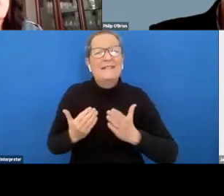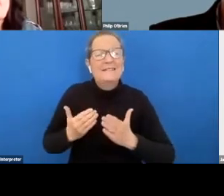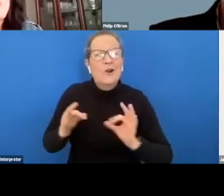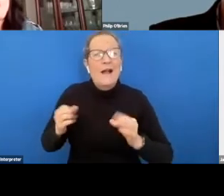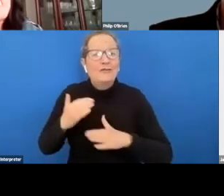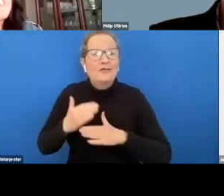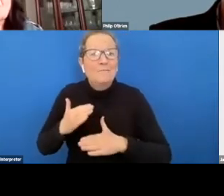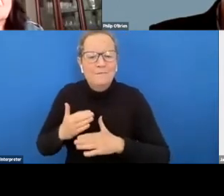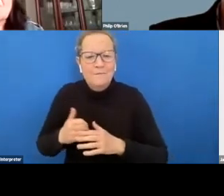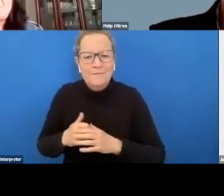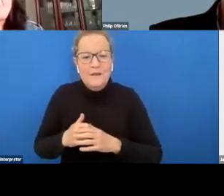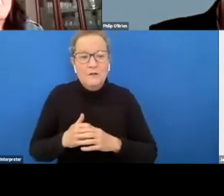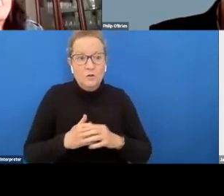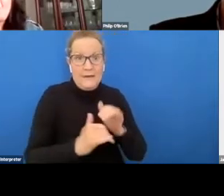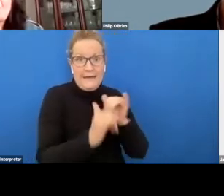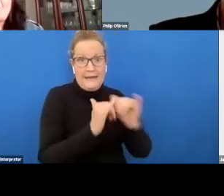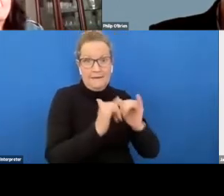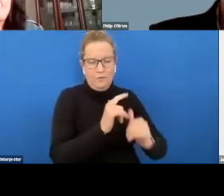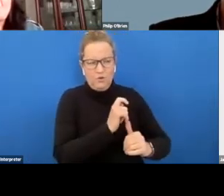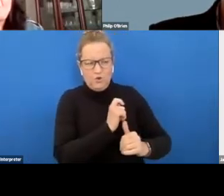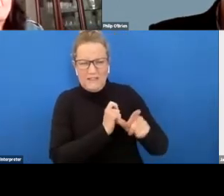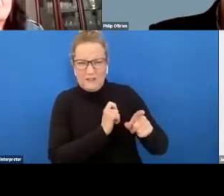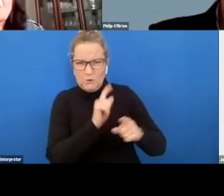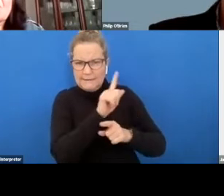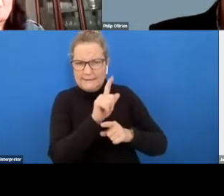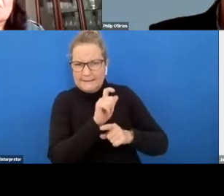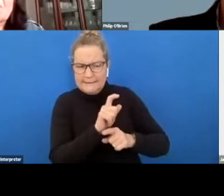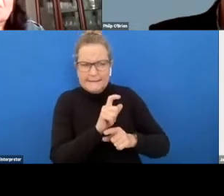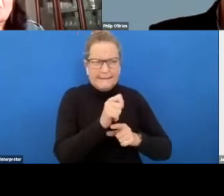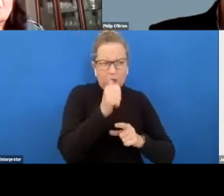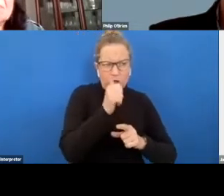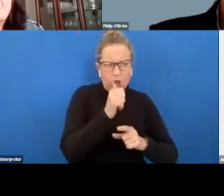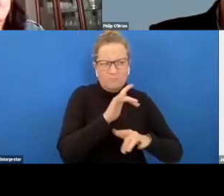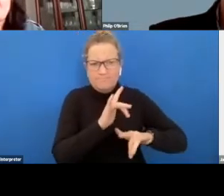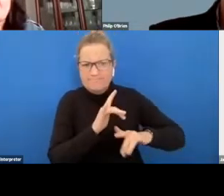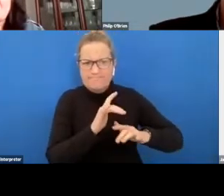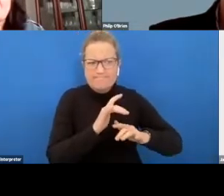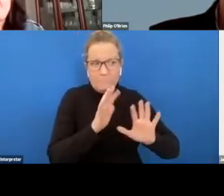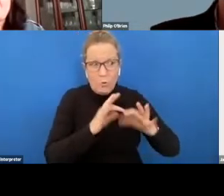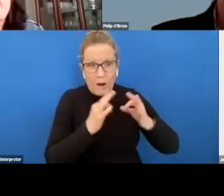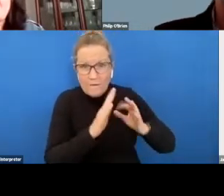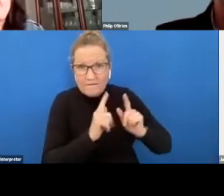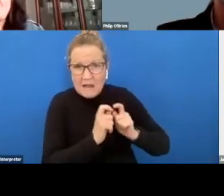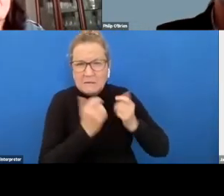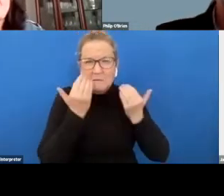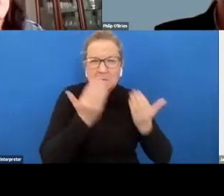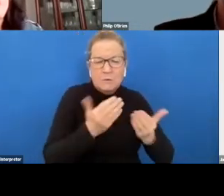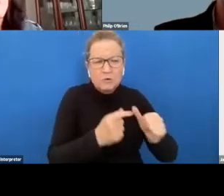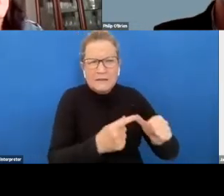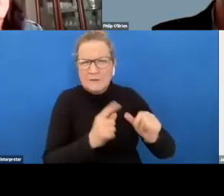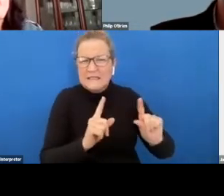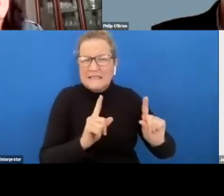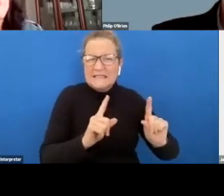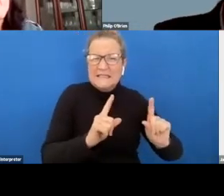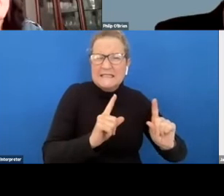job interview you're still building trust you're still getting to know people you don't necessarily know what the organization's values are or how they respond to